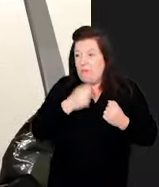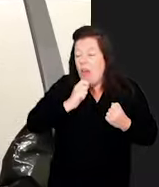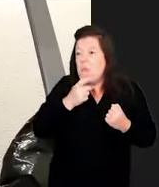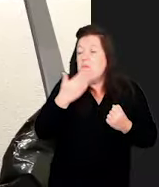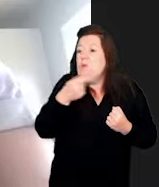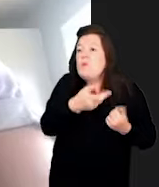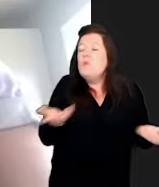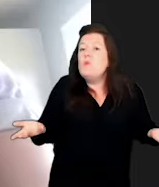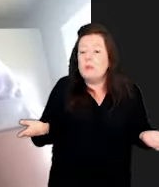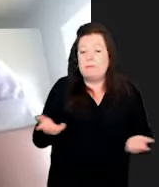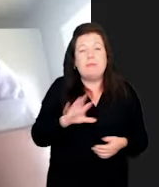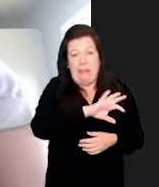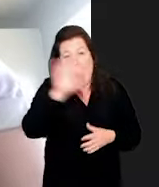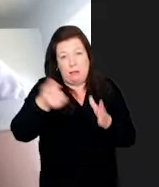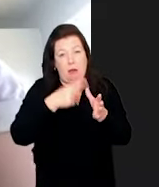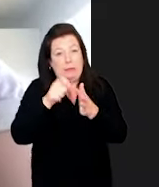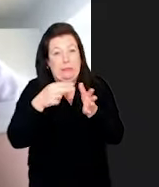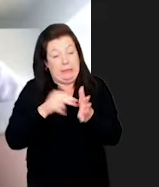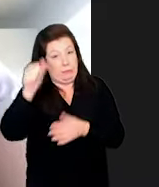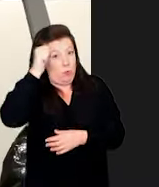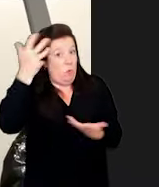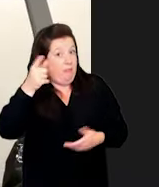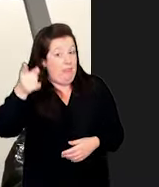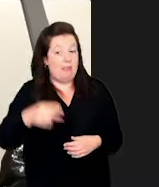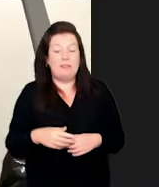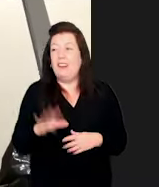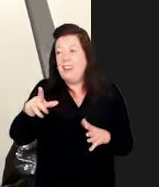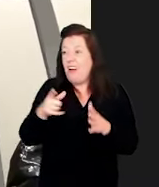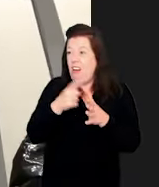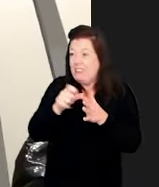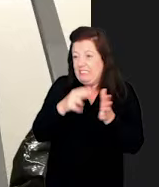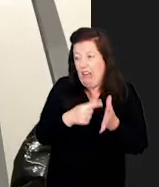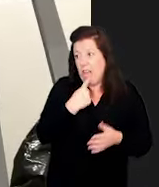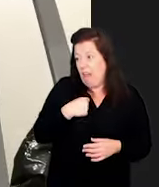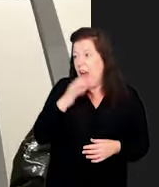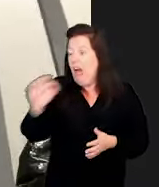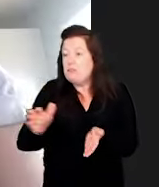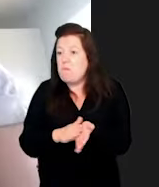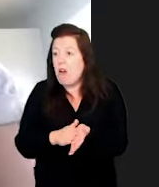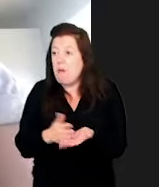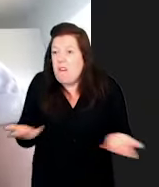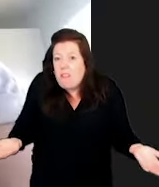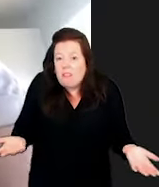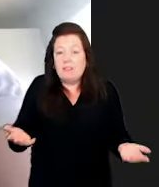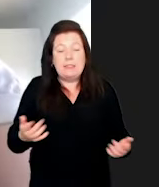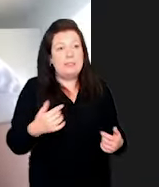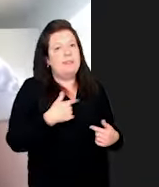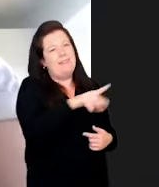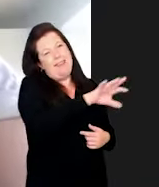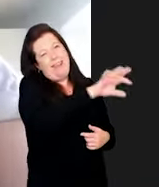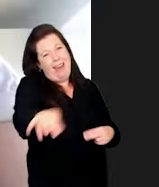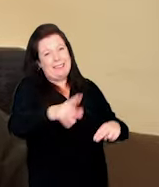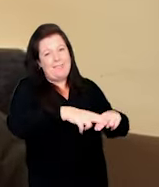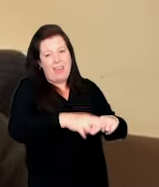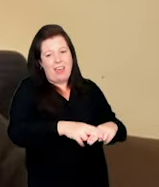it! Ask Auntie Dan! She told me to ask you! I will ask your